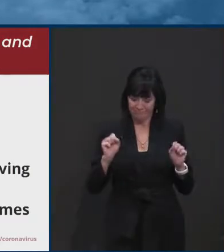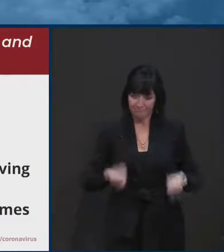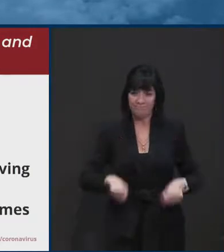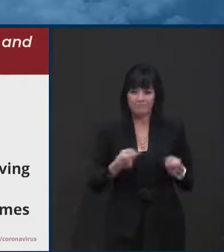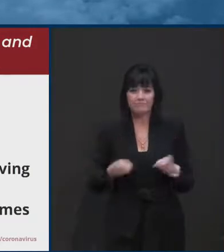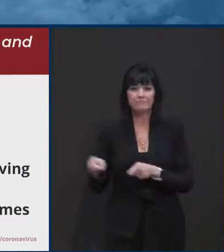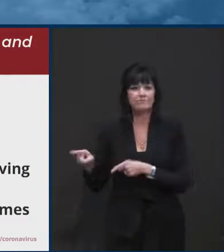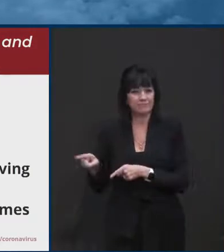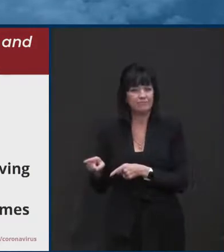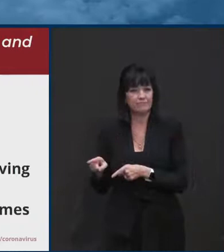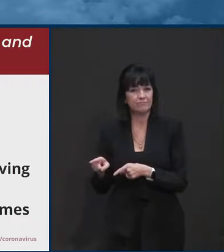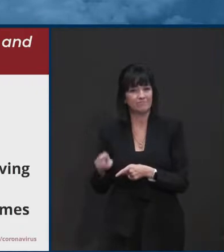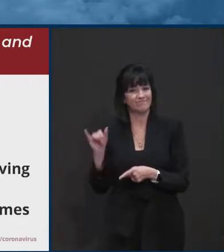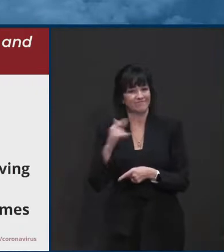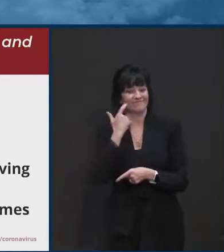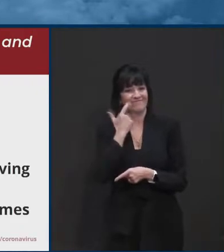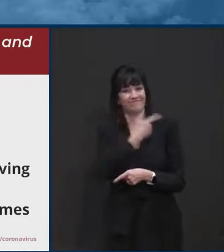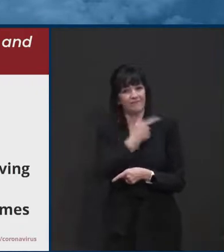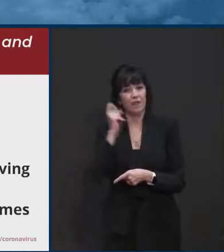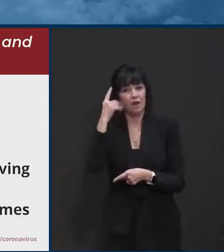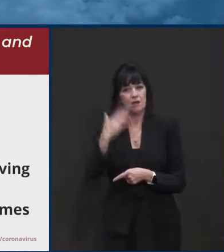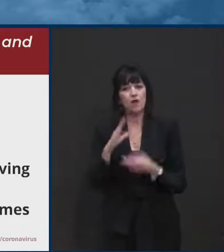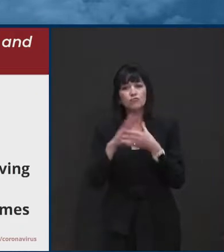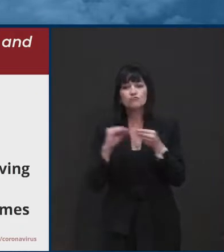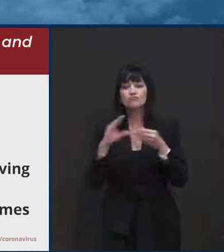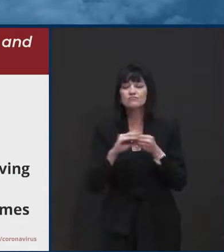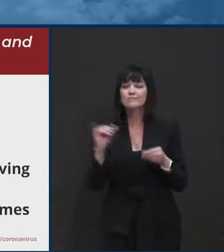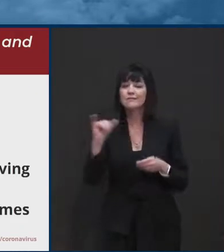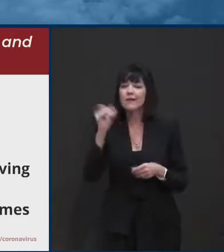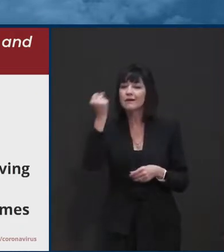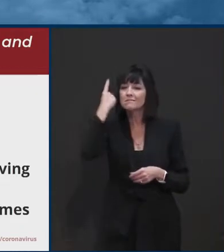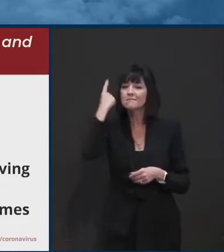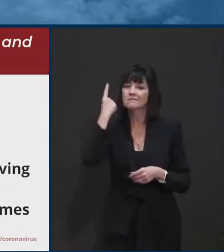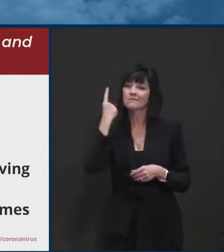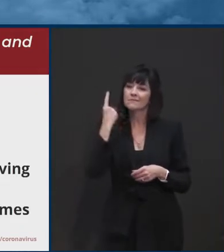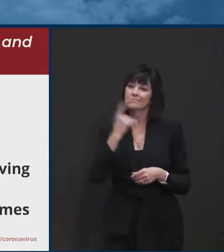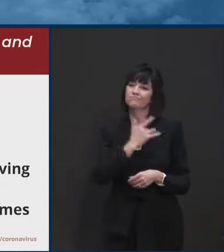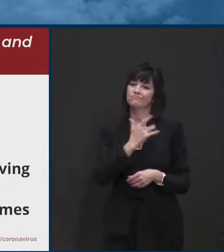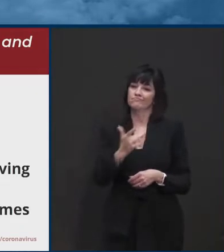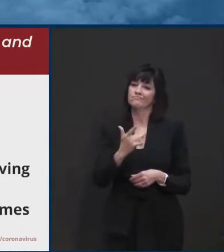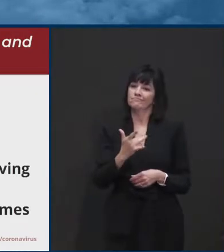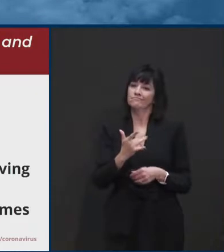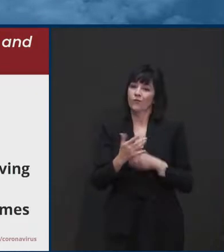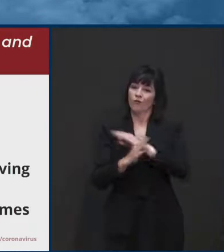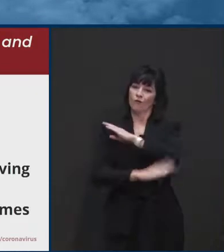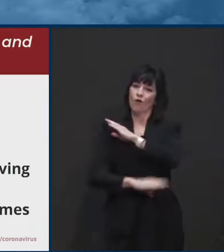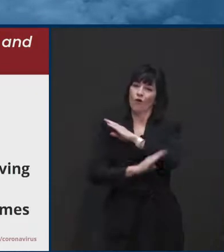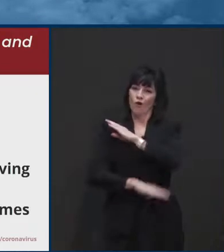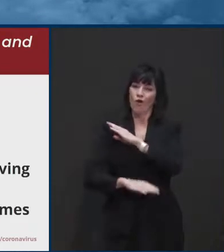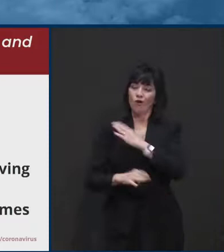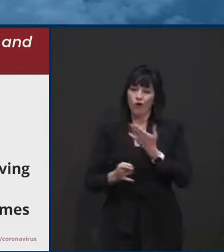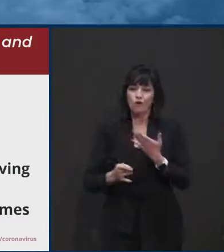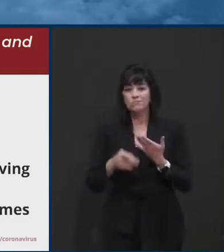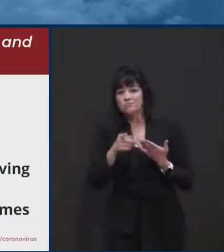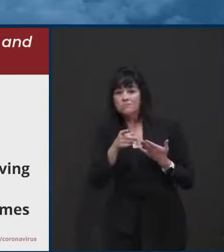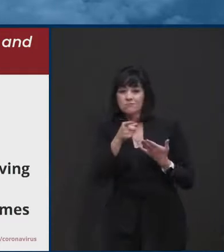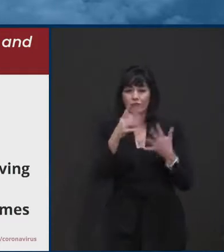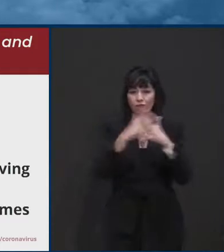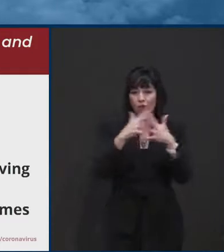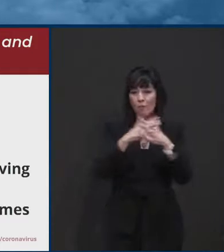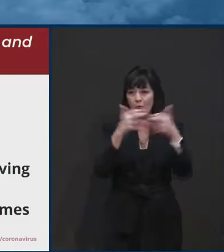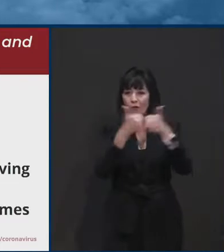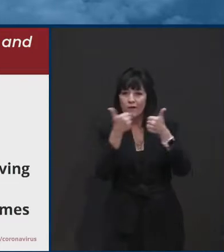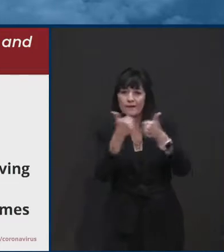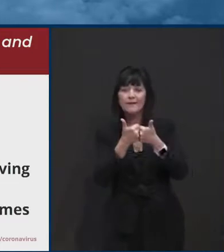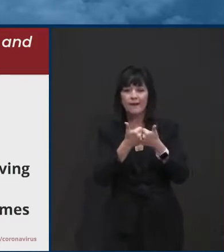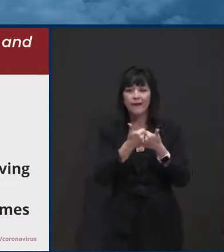parties where people, you know, come together in a normal fall and just enjoy one another's company, you know, drinking beer, wine, and, and, you know,